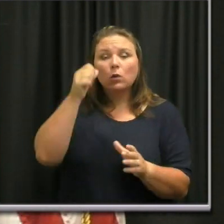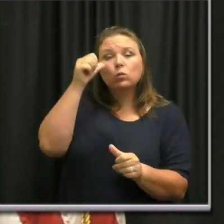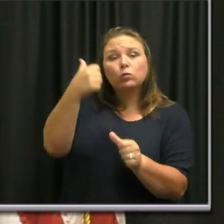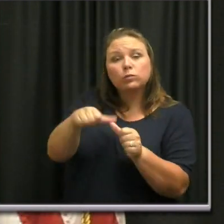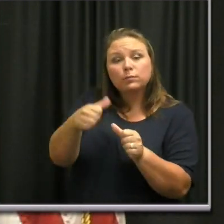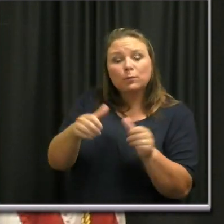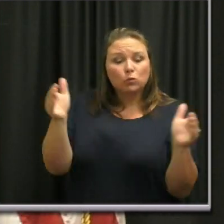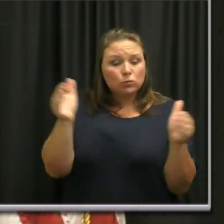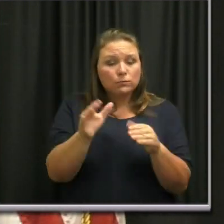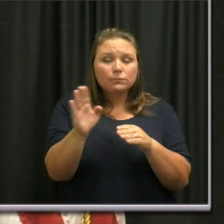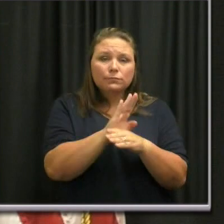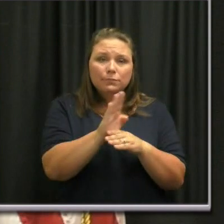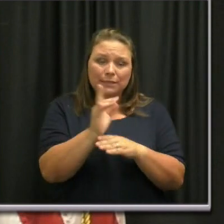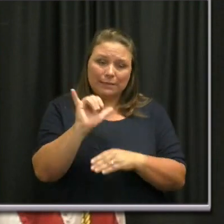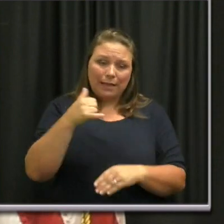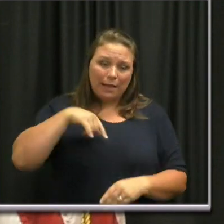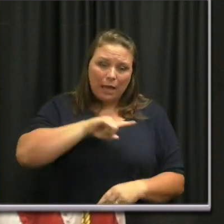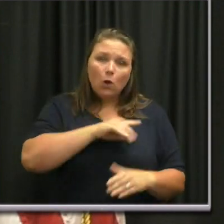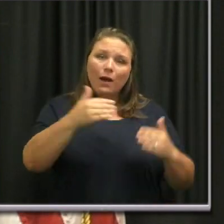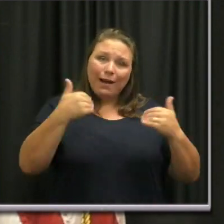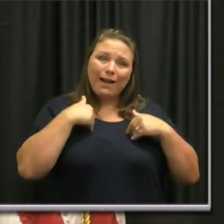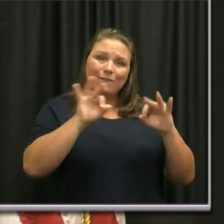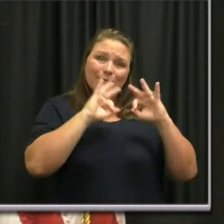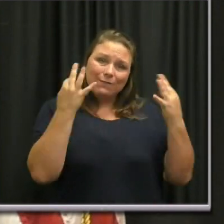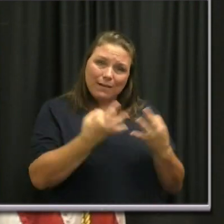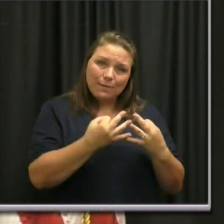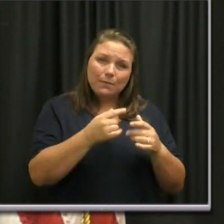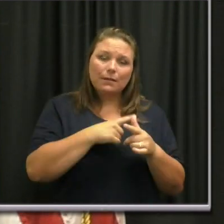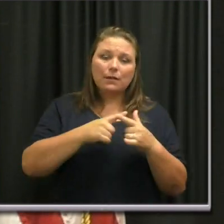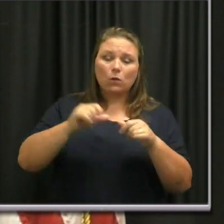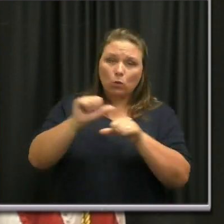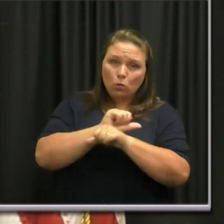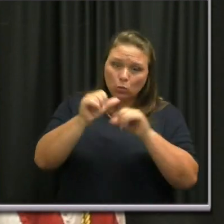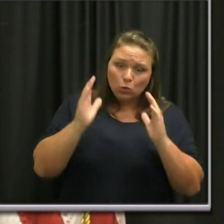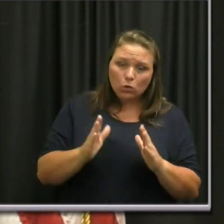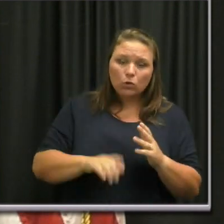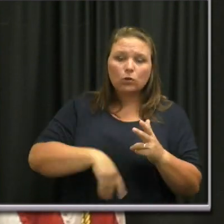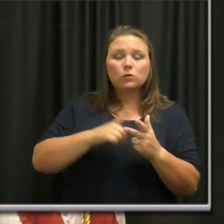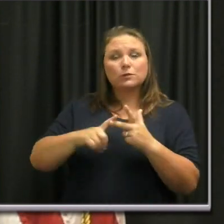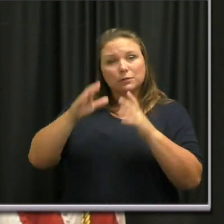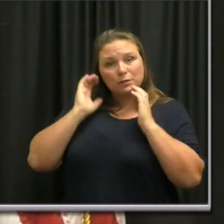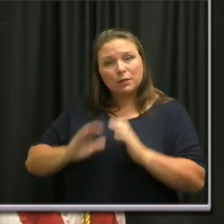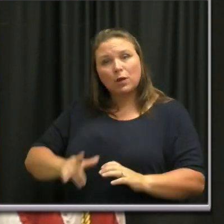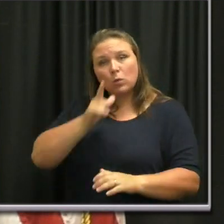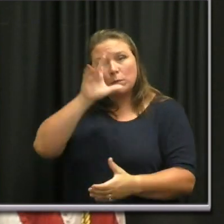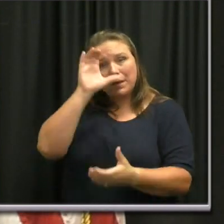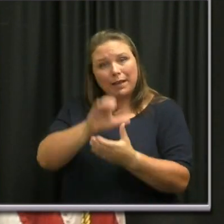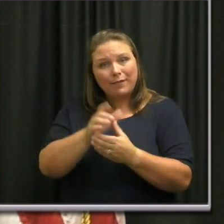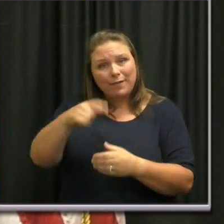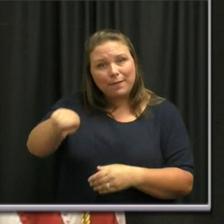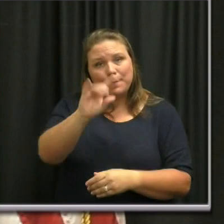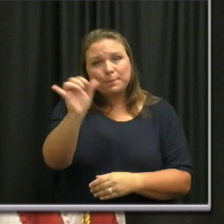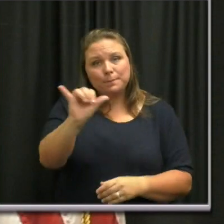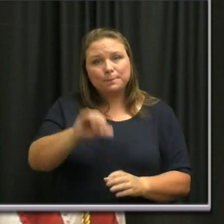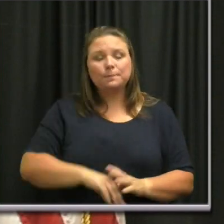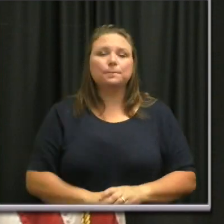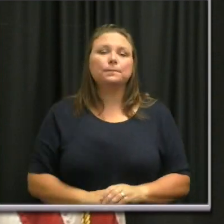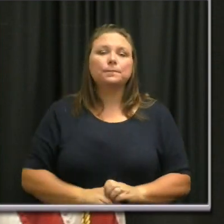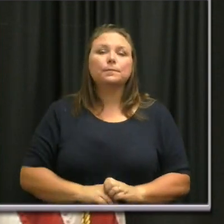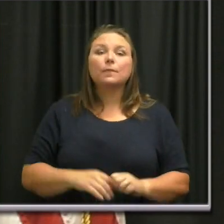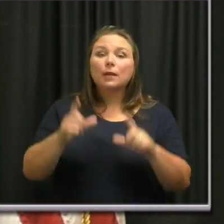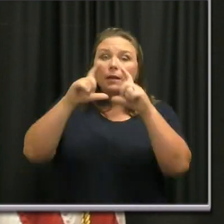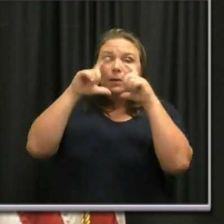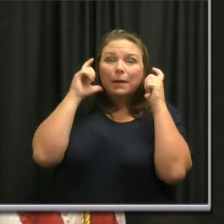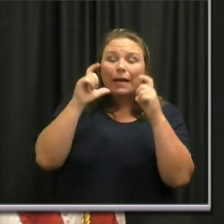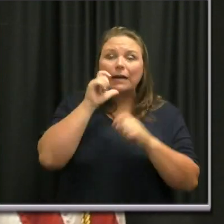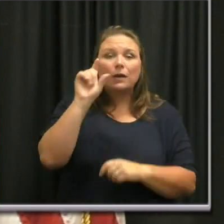that small businesses have families, they have employees, and customers who believe in them. Wearing